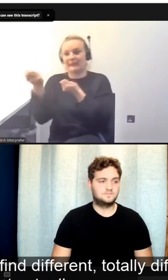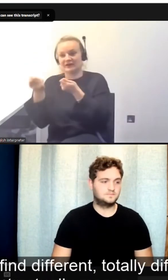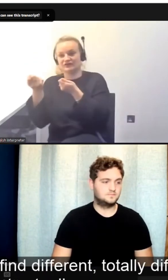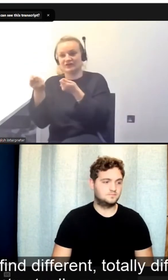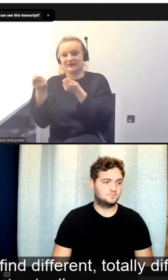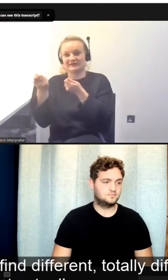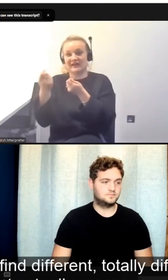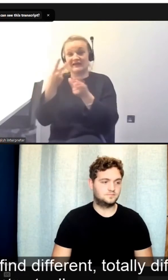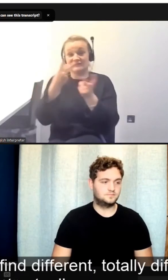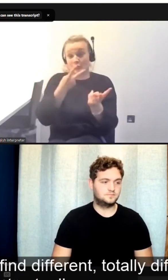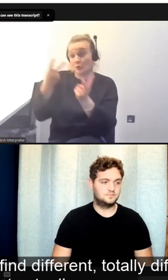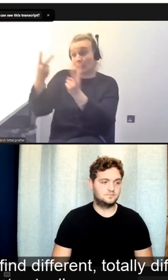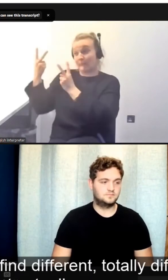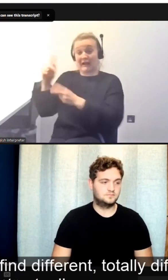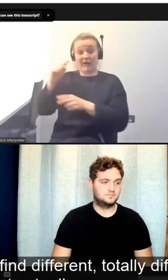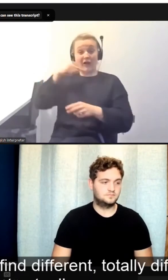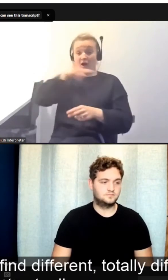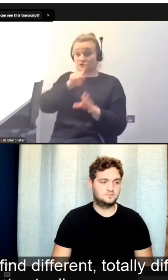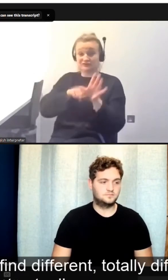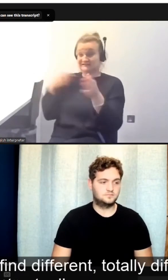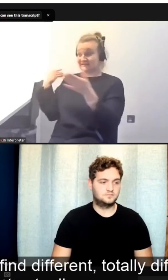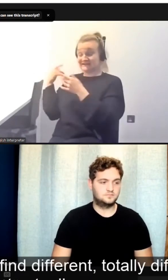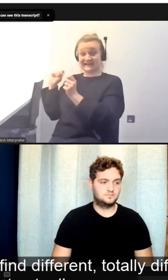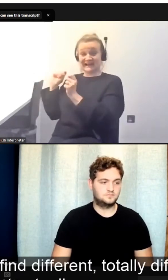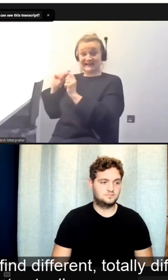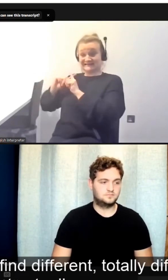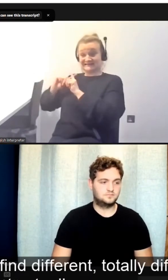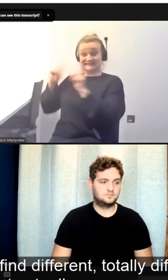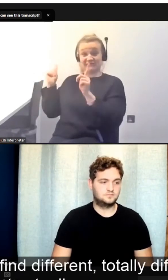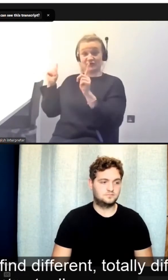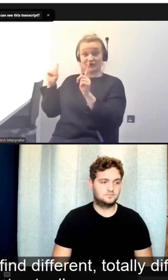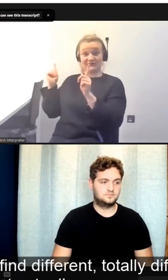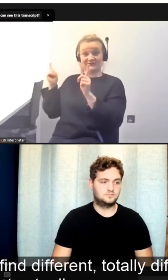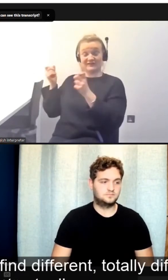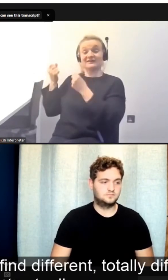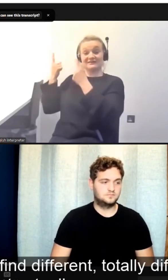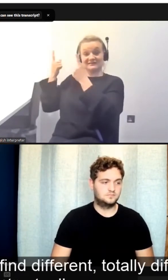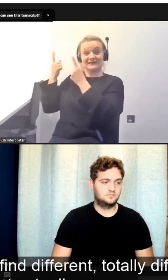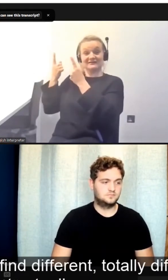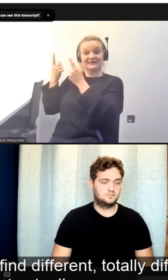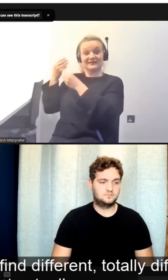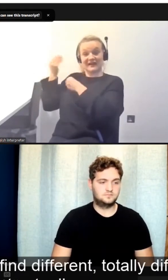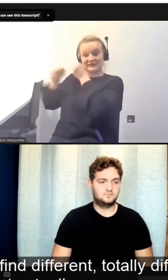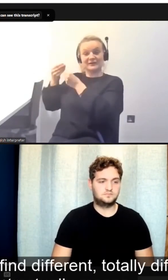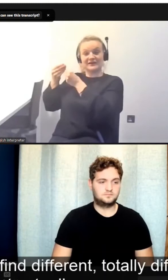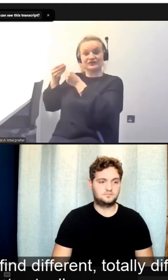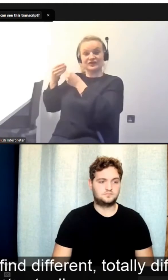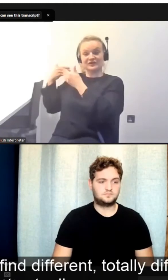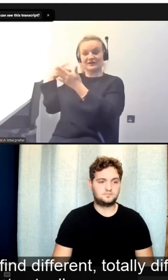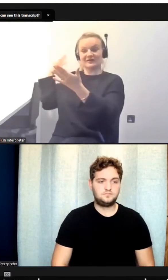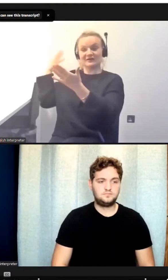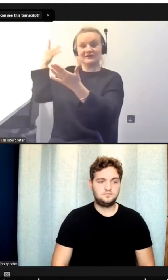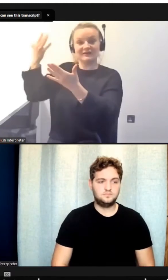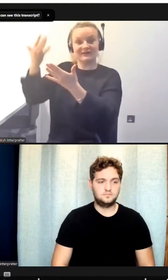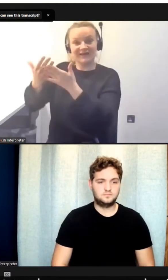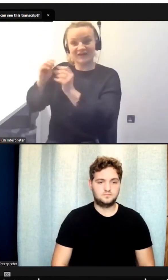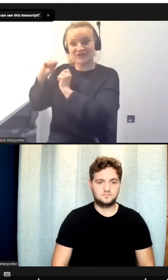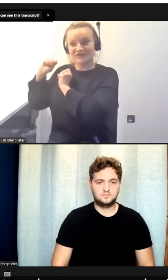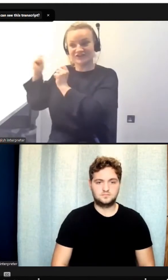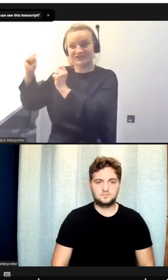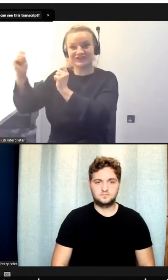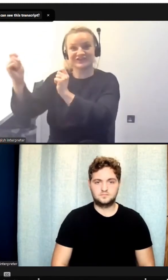went back 100 years, we'd find different, totally different understanding of what that actually means. But I think more